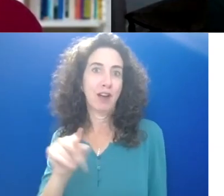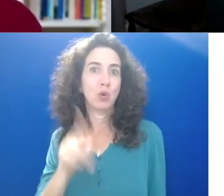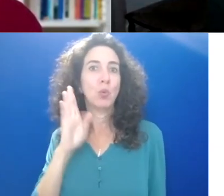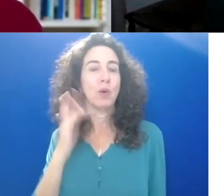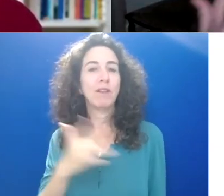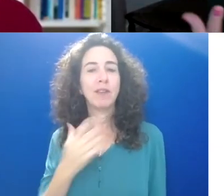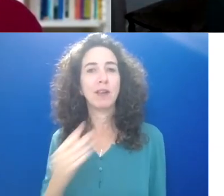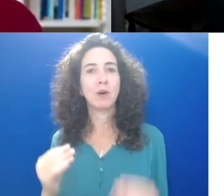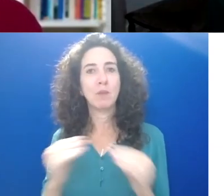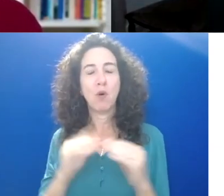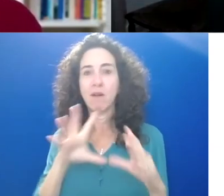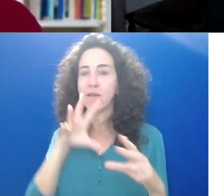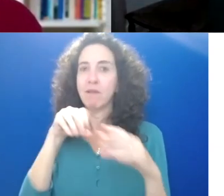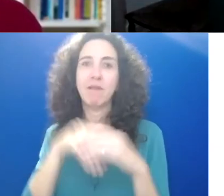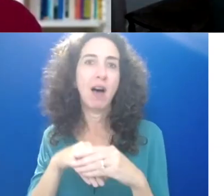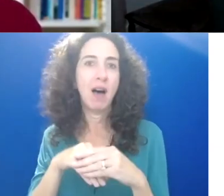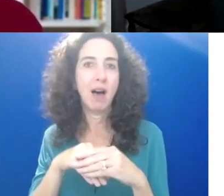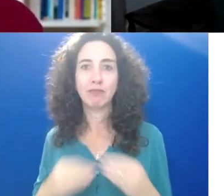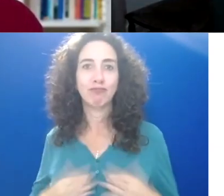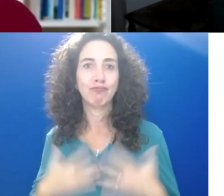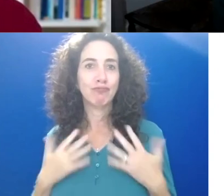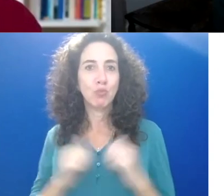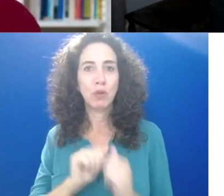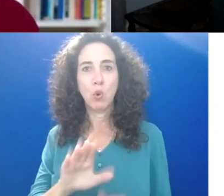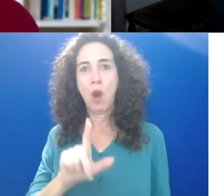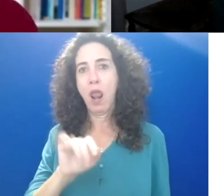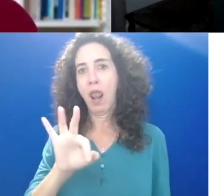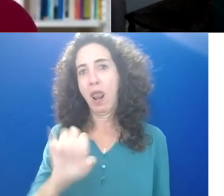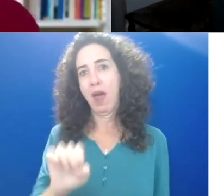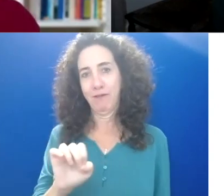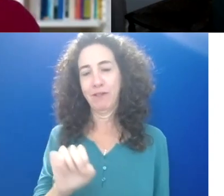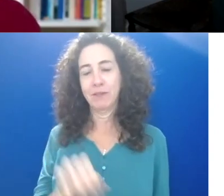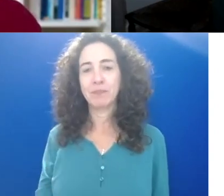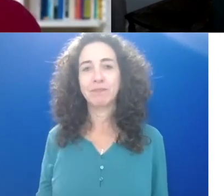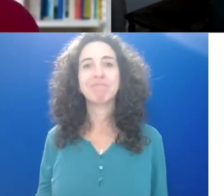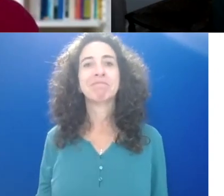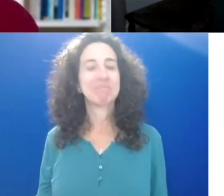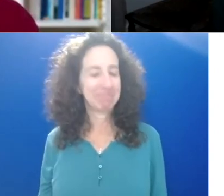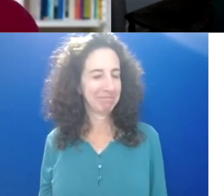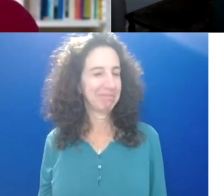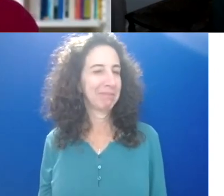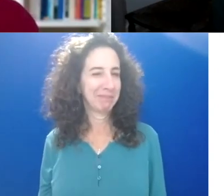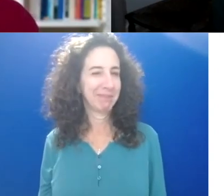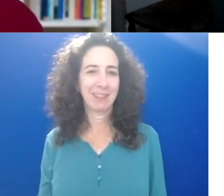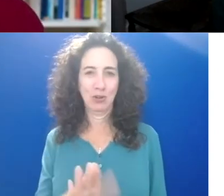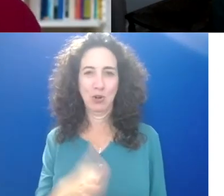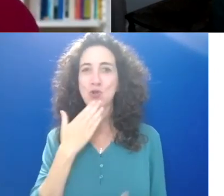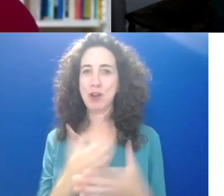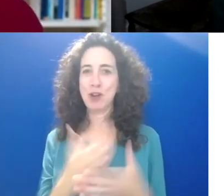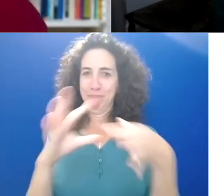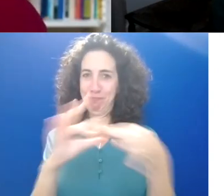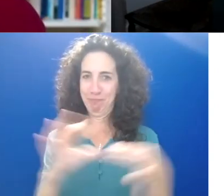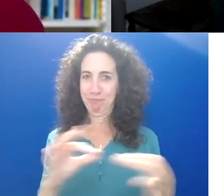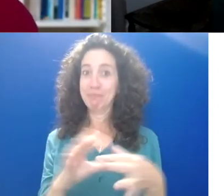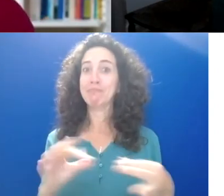for me, that's one of the biggest powers of fun. Well, I think that's a pretty good note for us to end